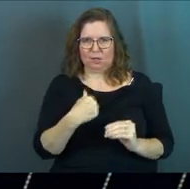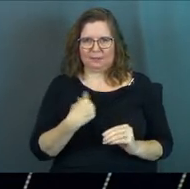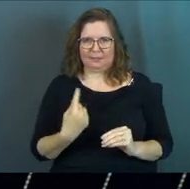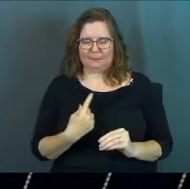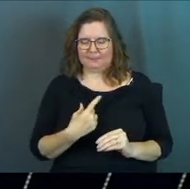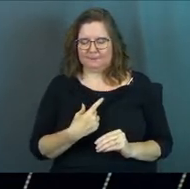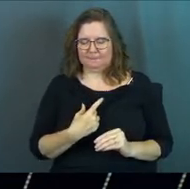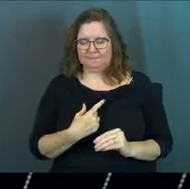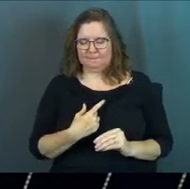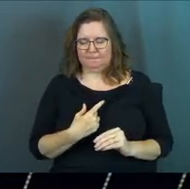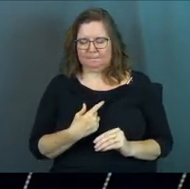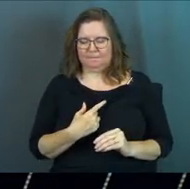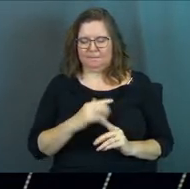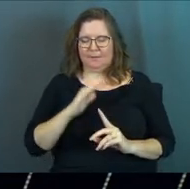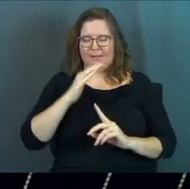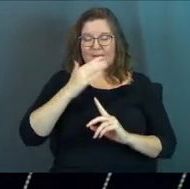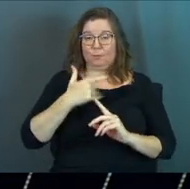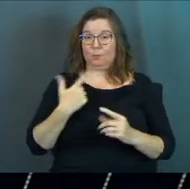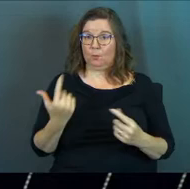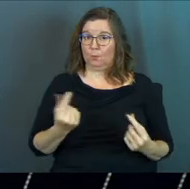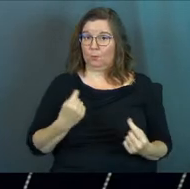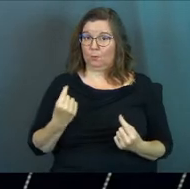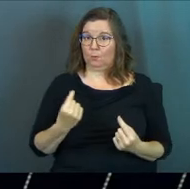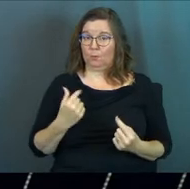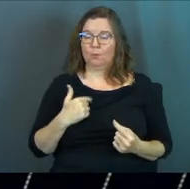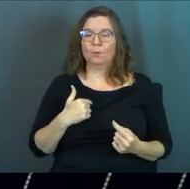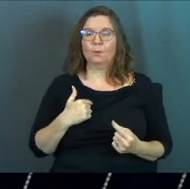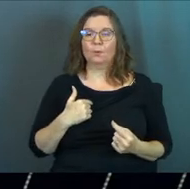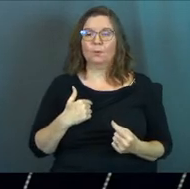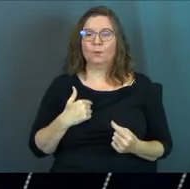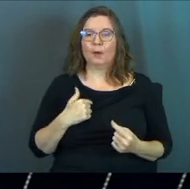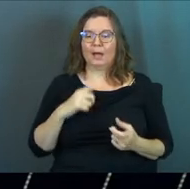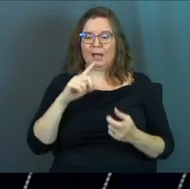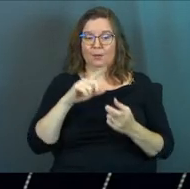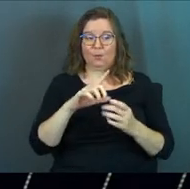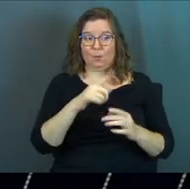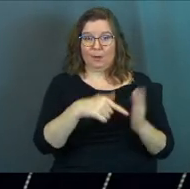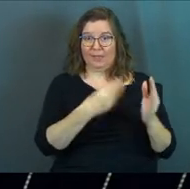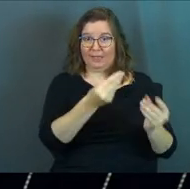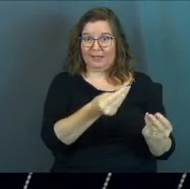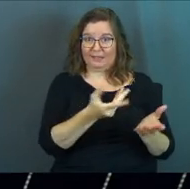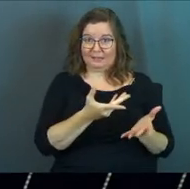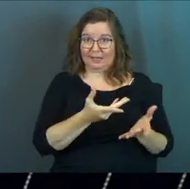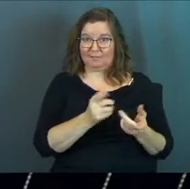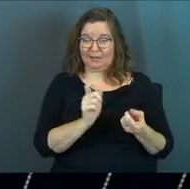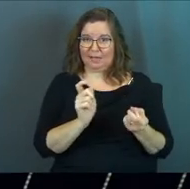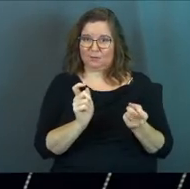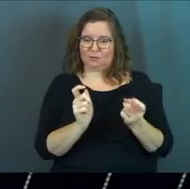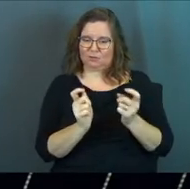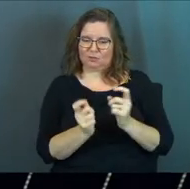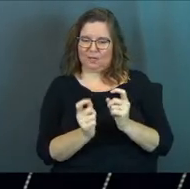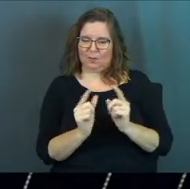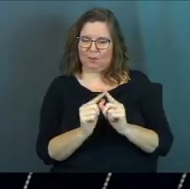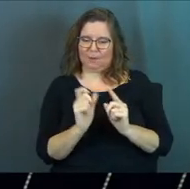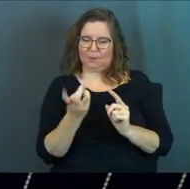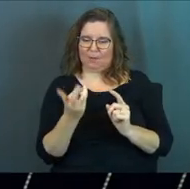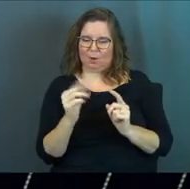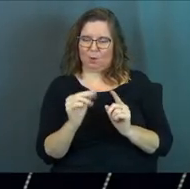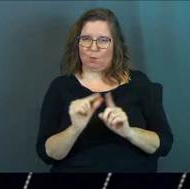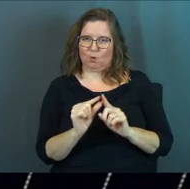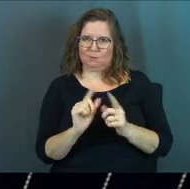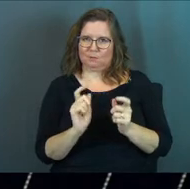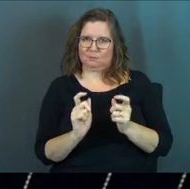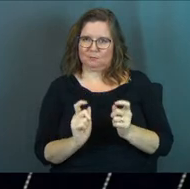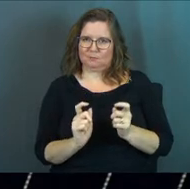something. So what I'll do is I will reform the same statements back to them in my own